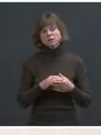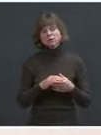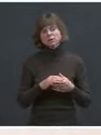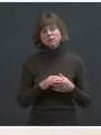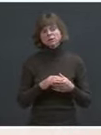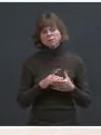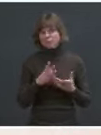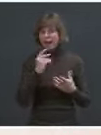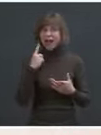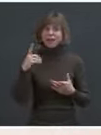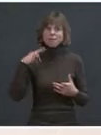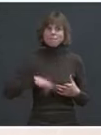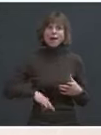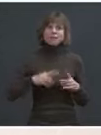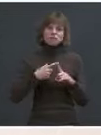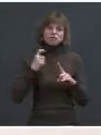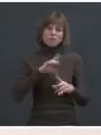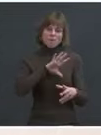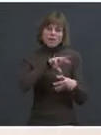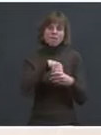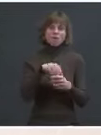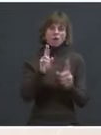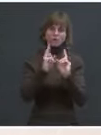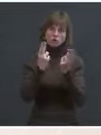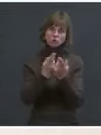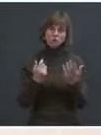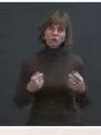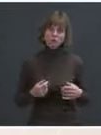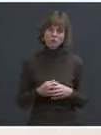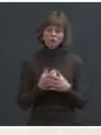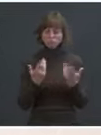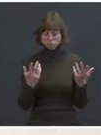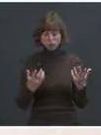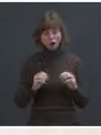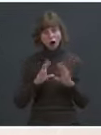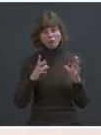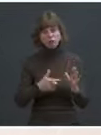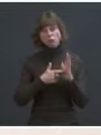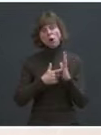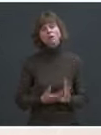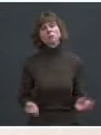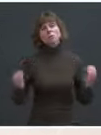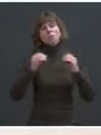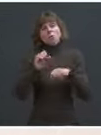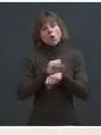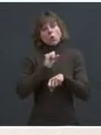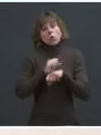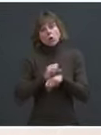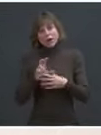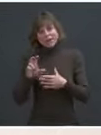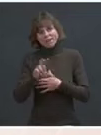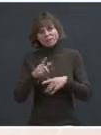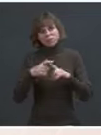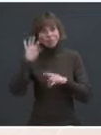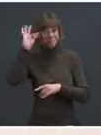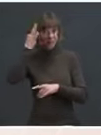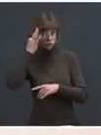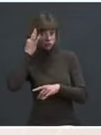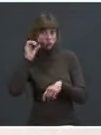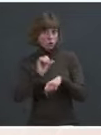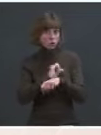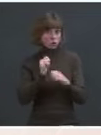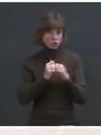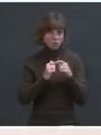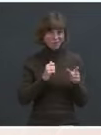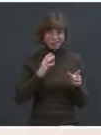part of a union. Obviously, that requires additional work and investment by the federal government working with Congress to invest